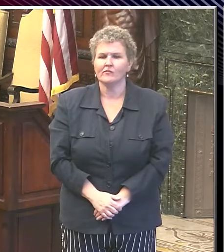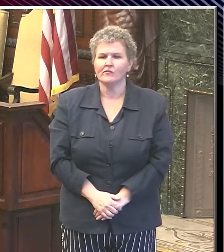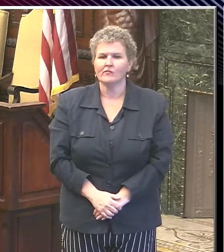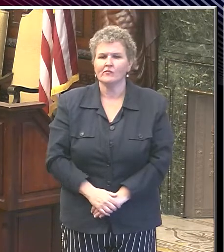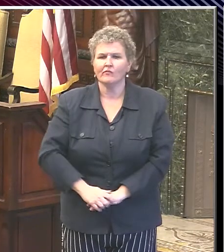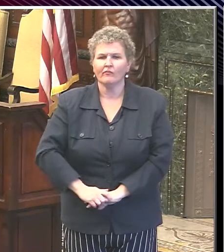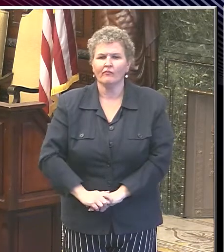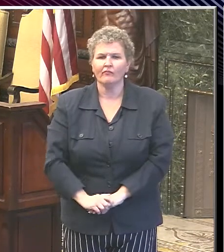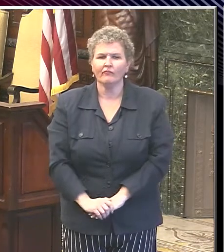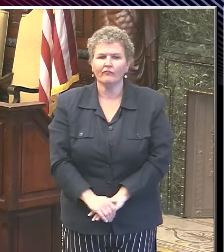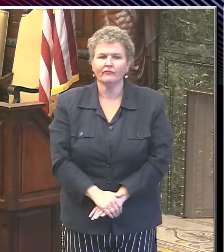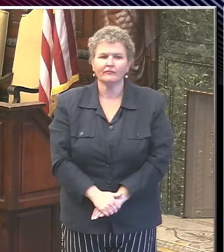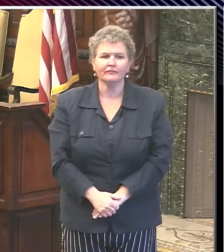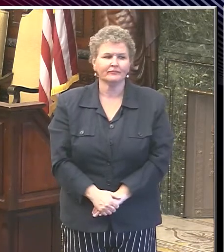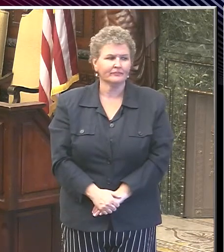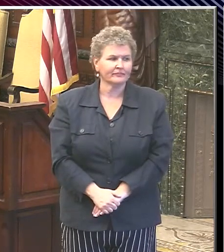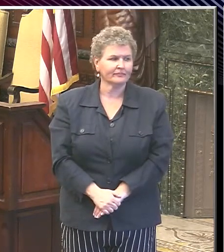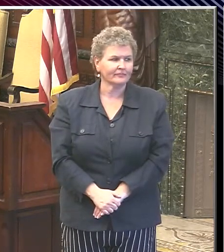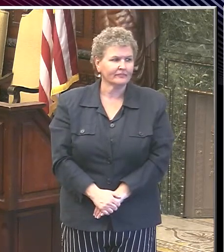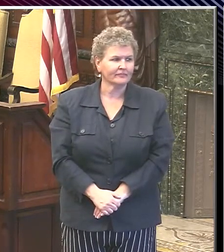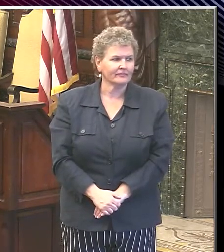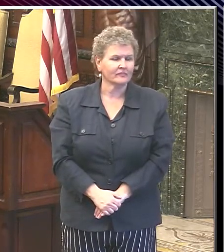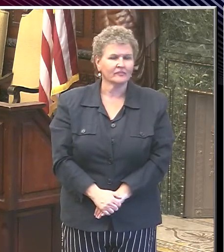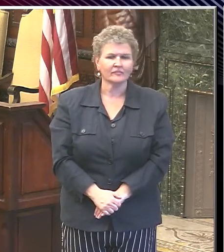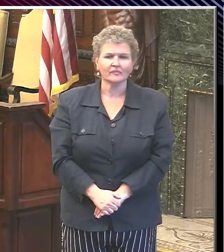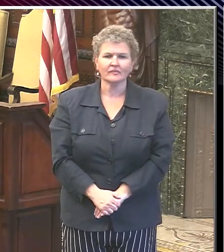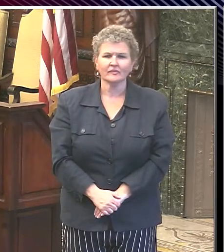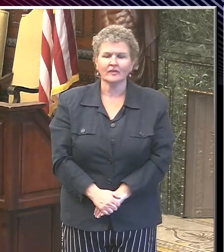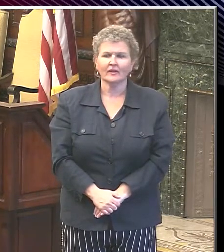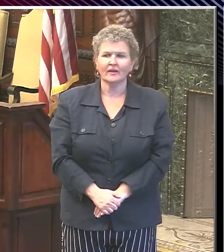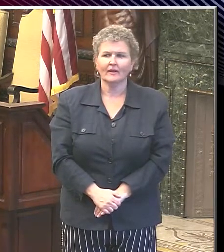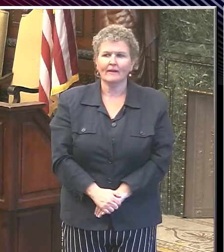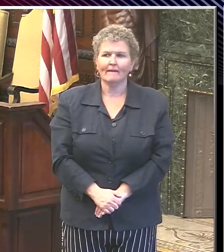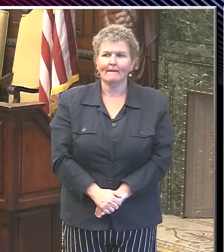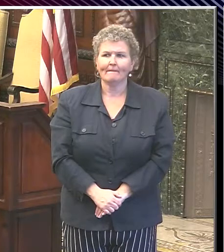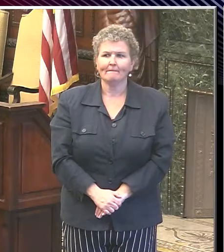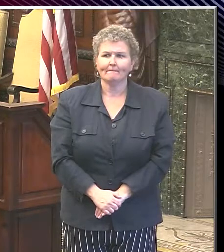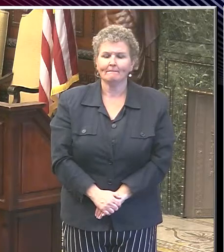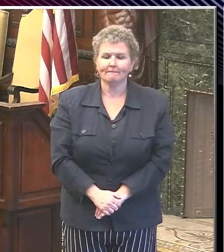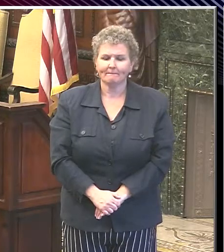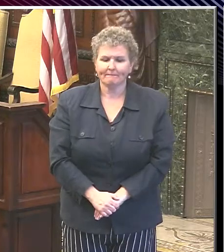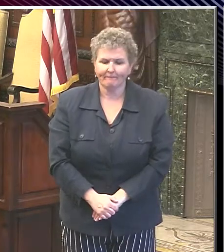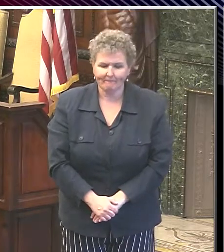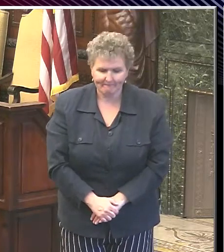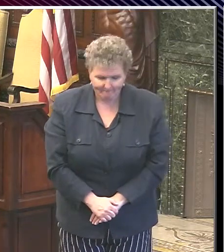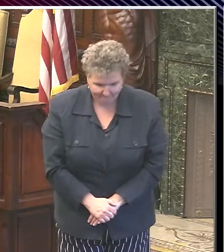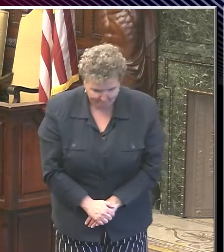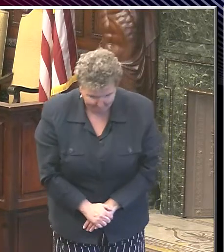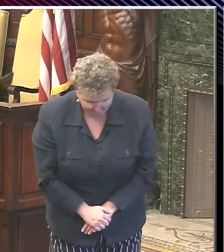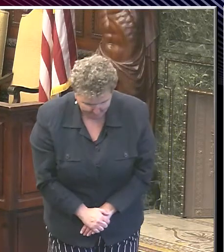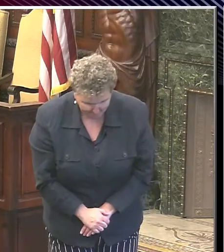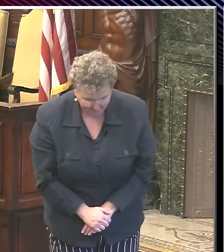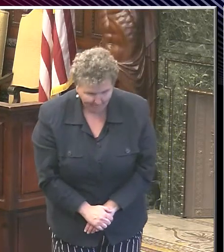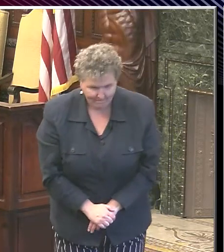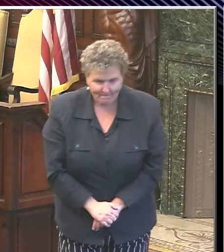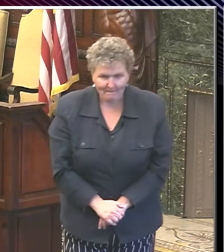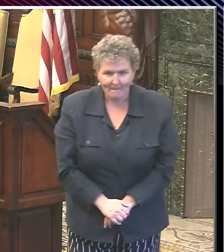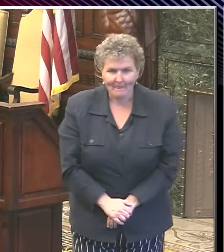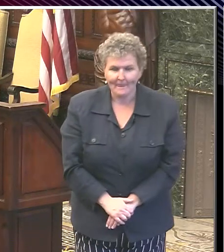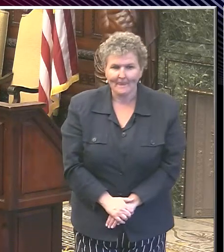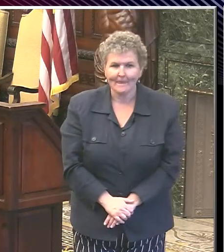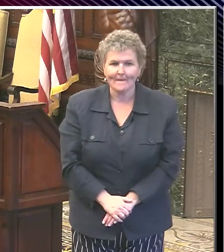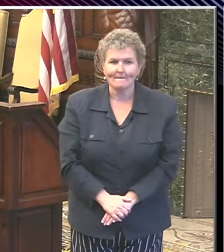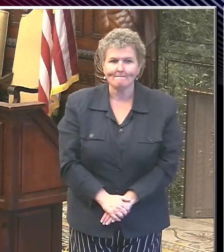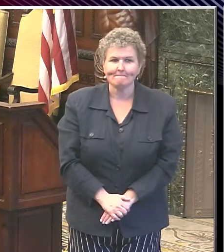Okay. So the first question is, what is the tendency that you will have to see in terms of the increase of COVID